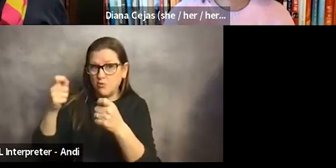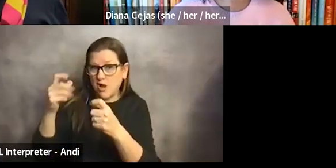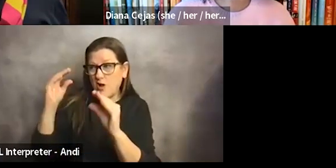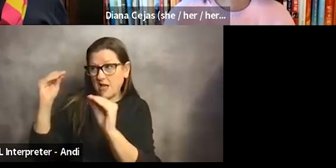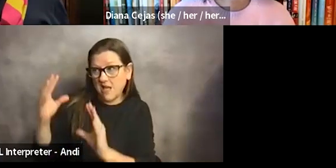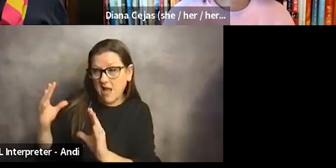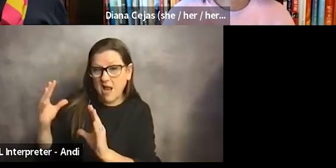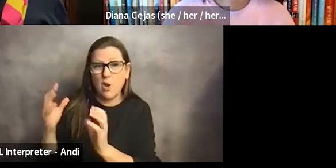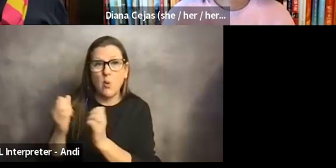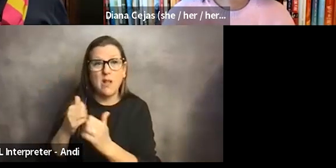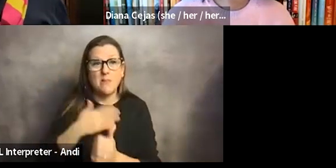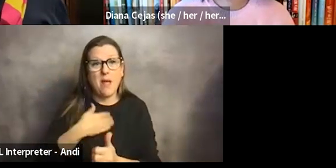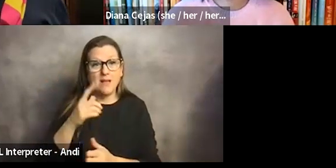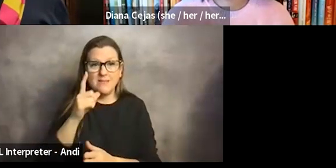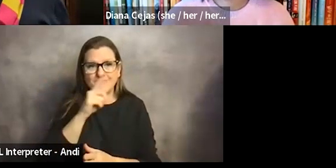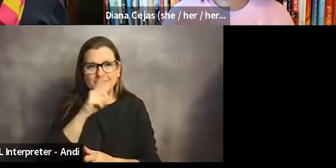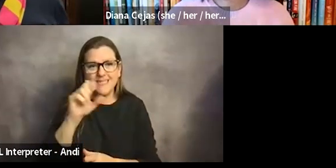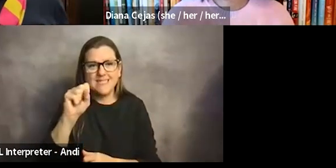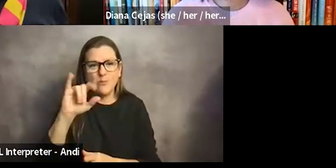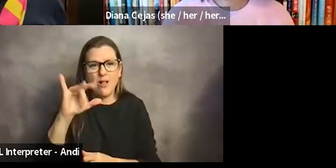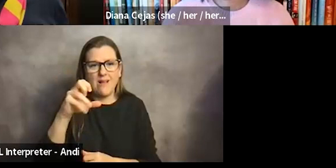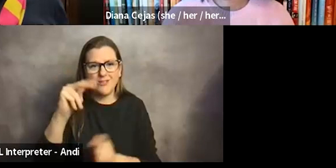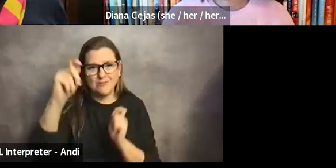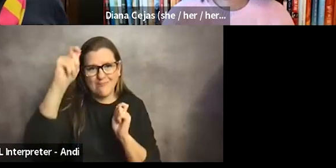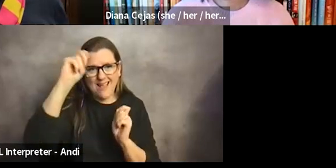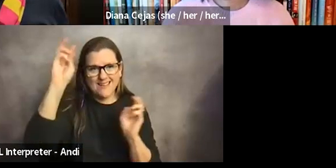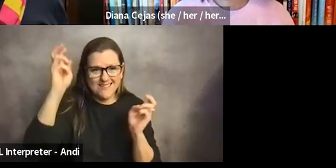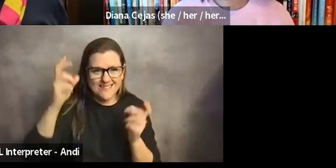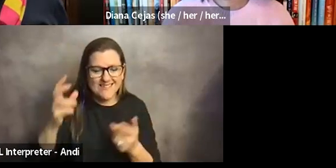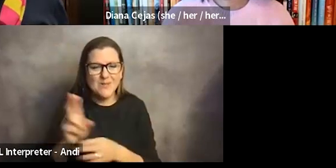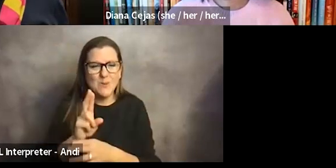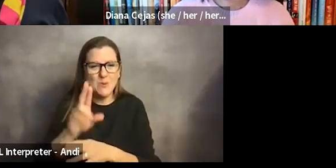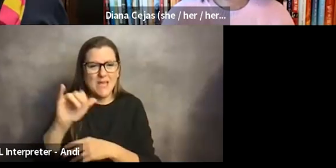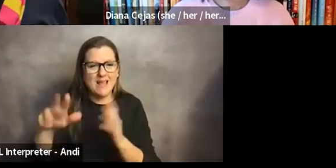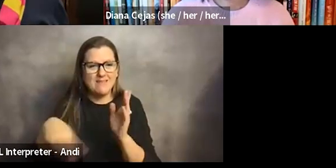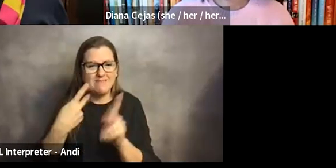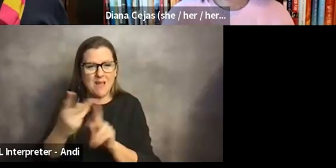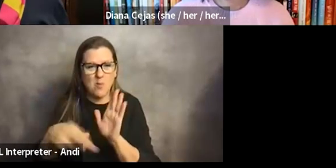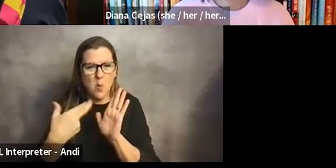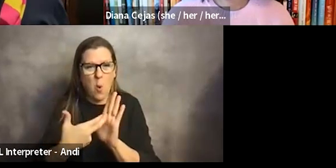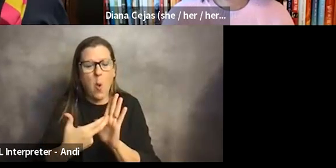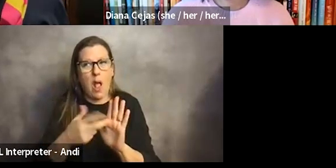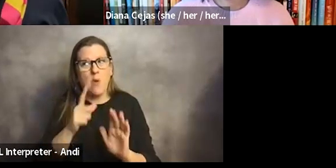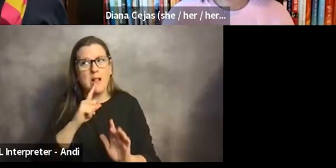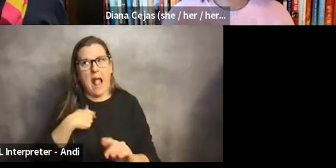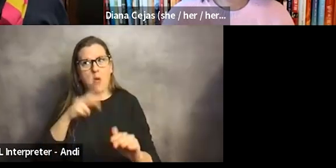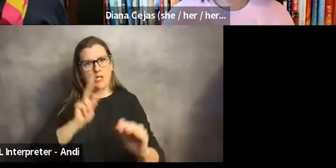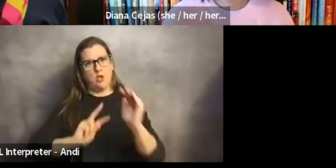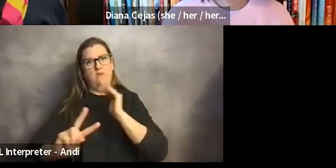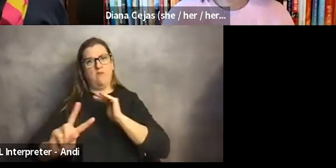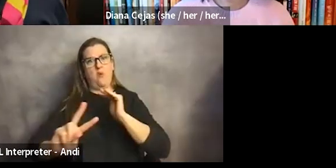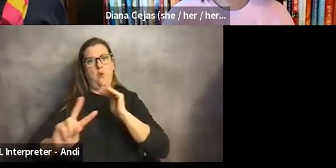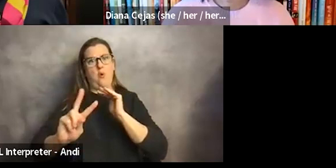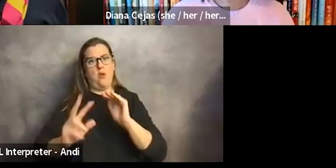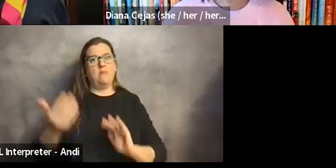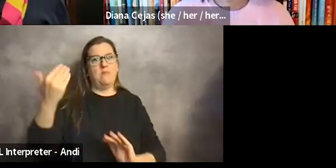with my simulation hat. And I think, um, kind of similar to Paige and that I was thinking ahead a little bit early on about what my longevity